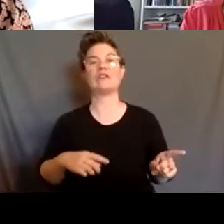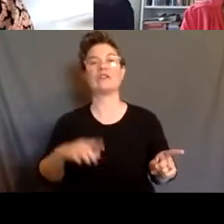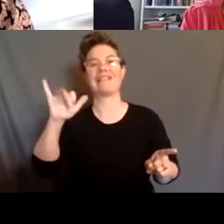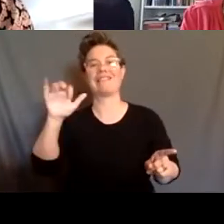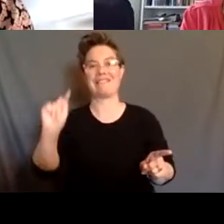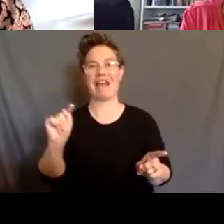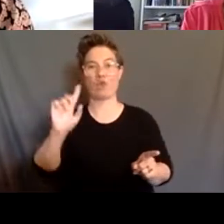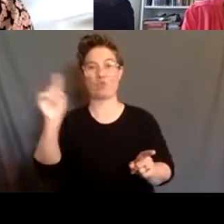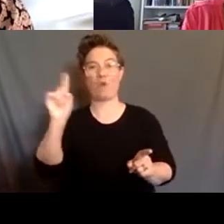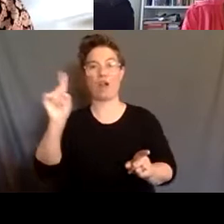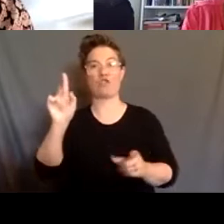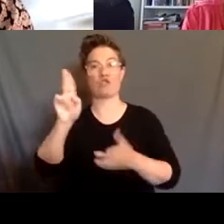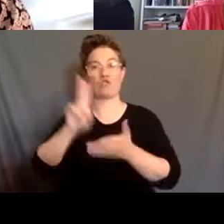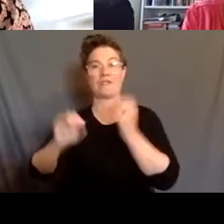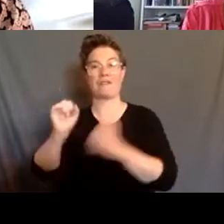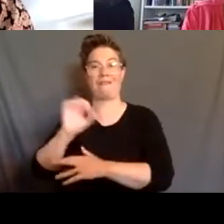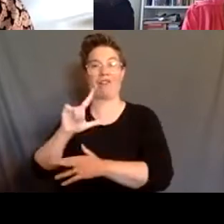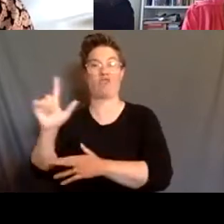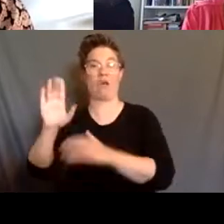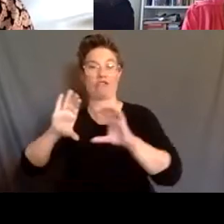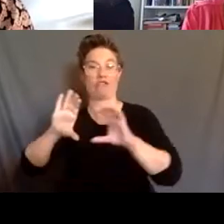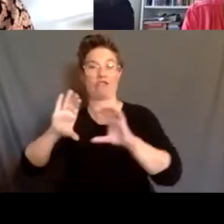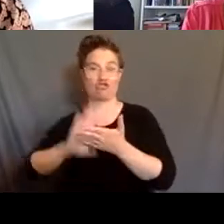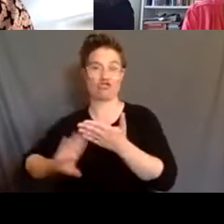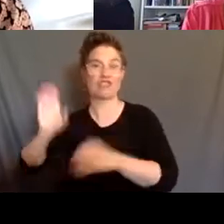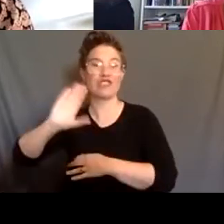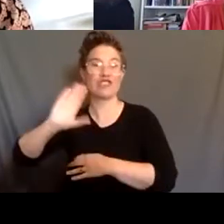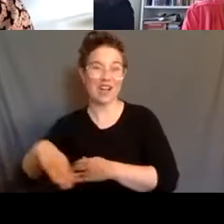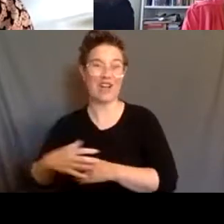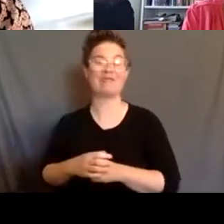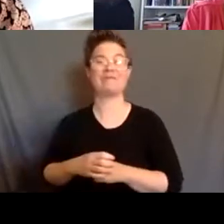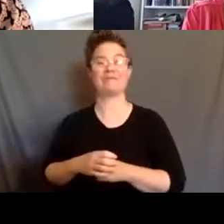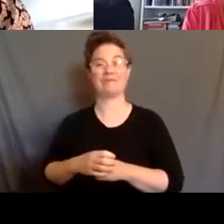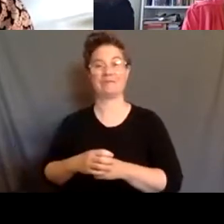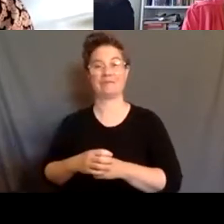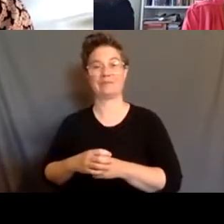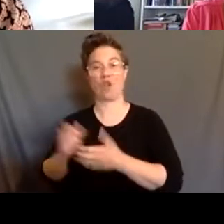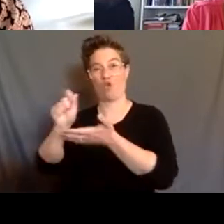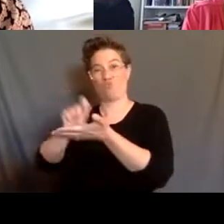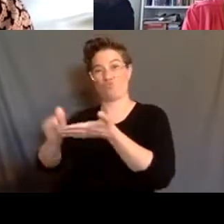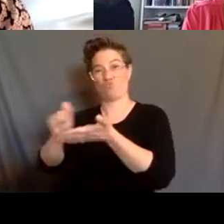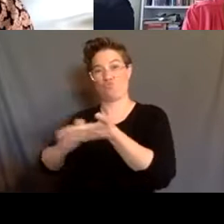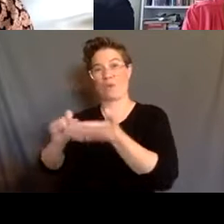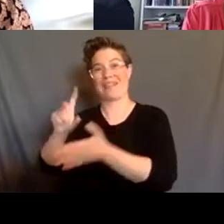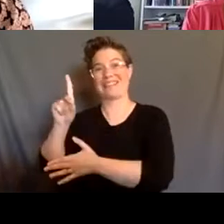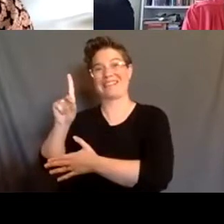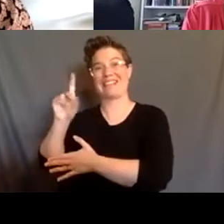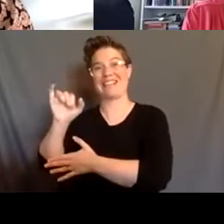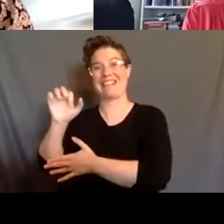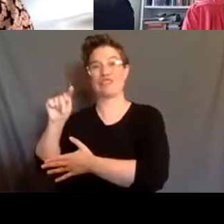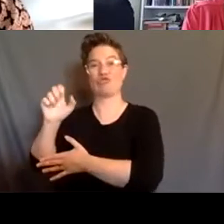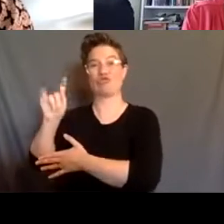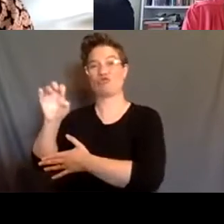Illinois at Chicago. The author of Decarcerating Disability, Deinstitutionalization, and Prison Abolition,